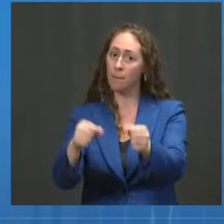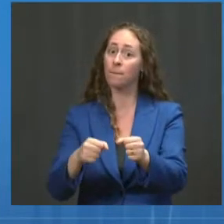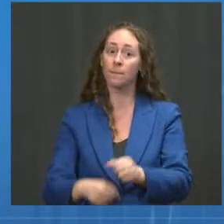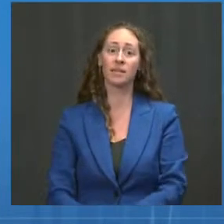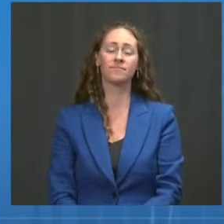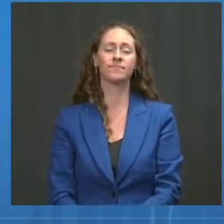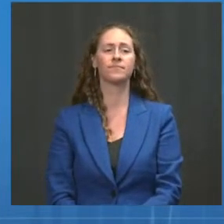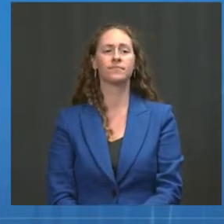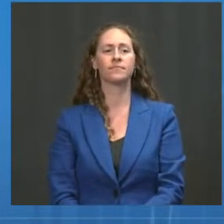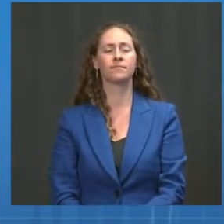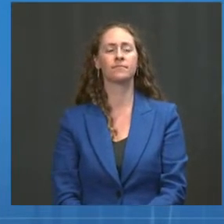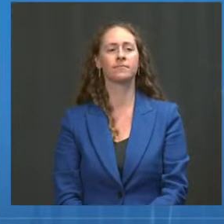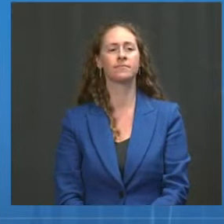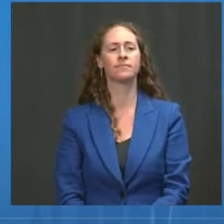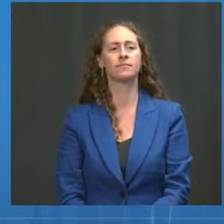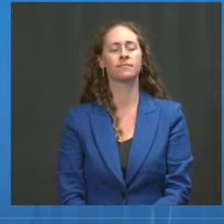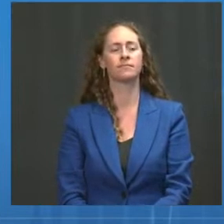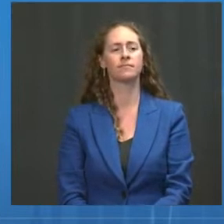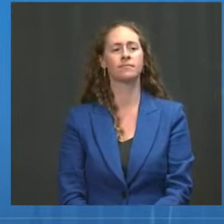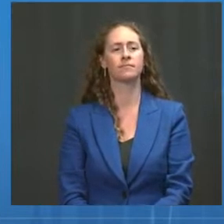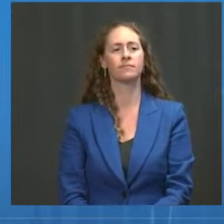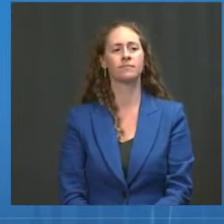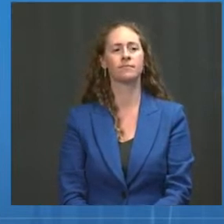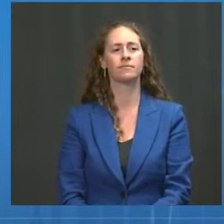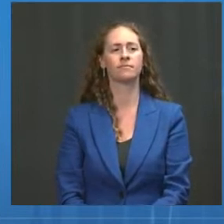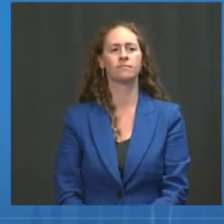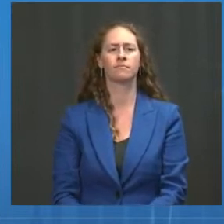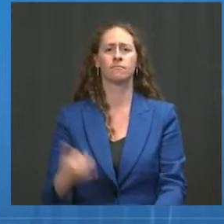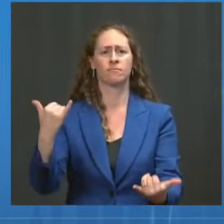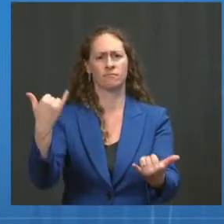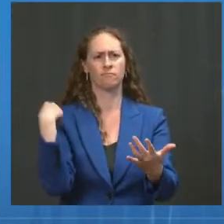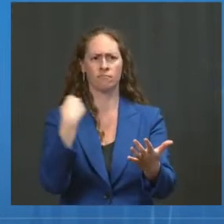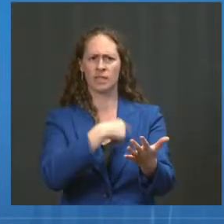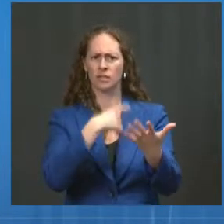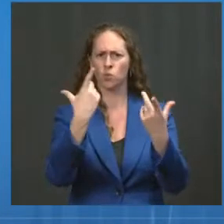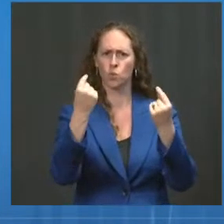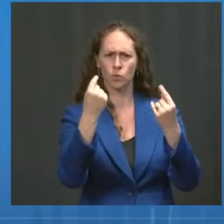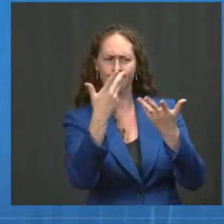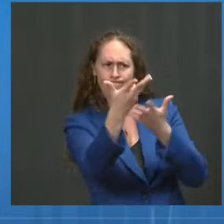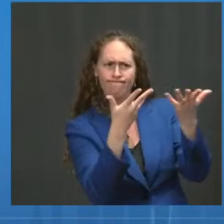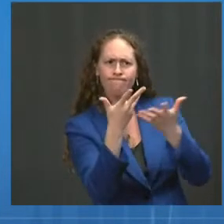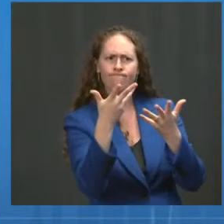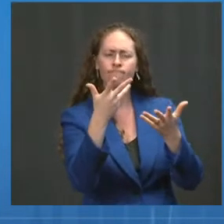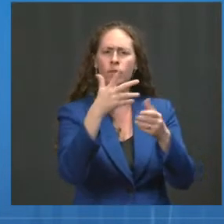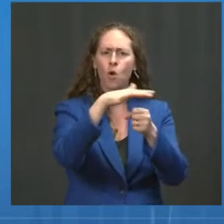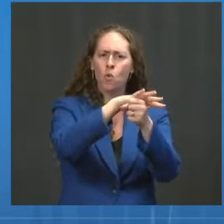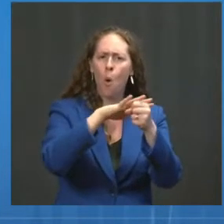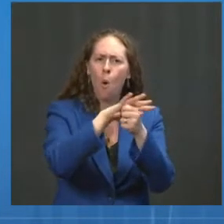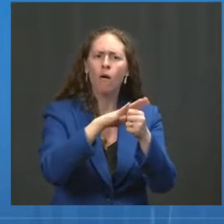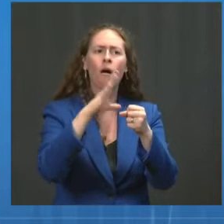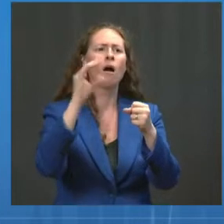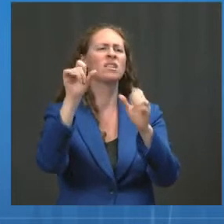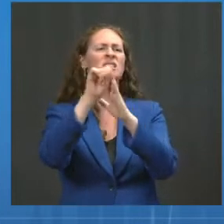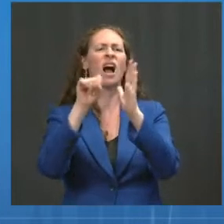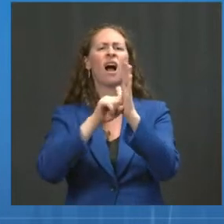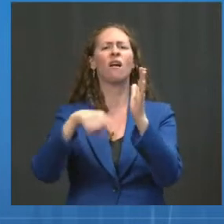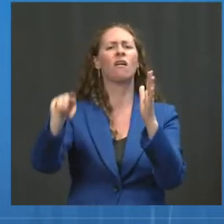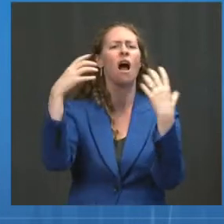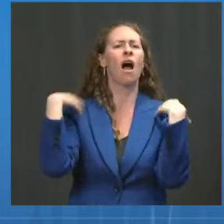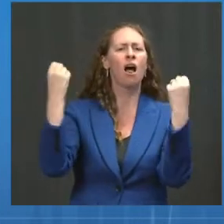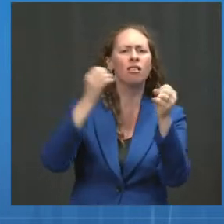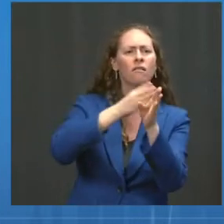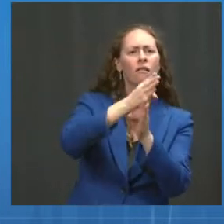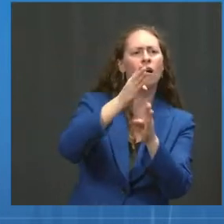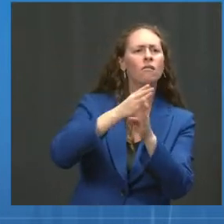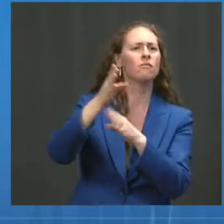In the weeks ahead, we'll continue working closely with states, health care providers, pharmacies, and national